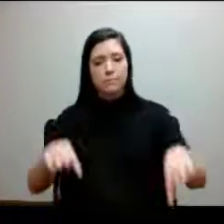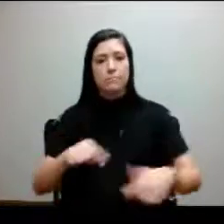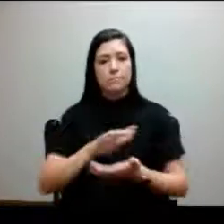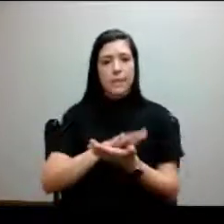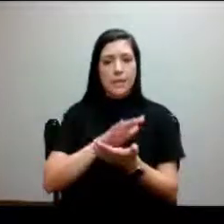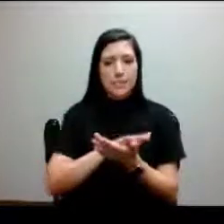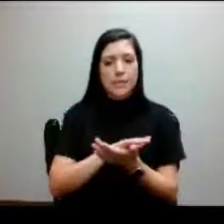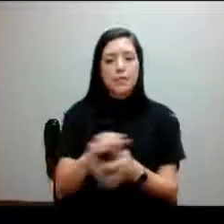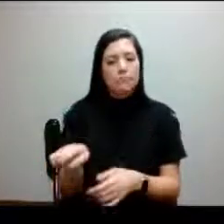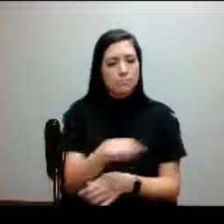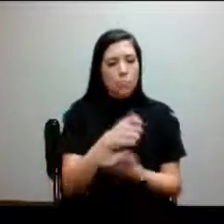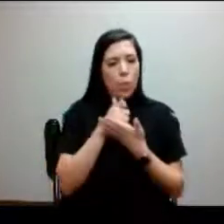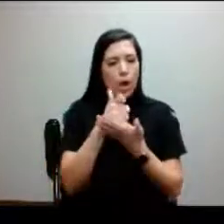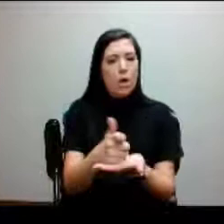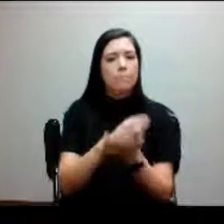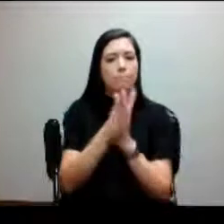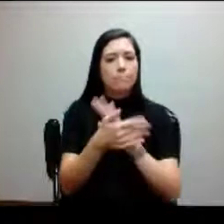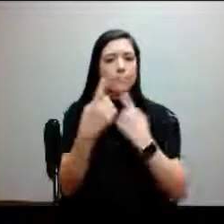them be successful.